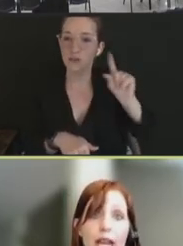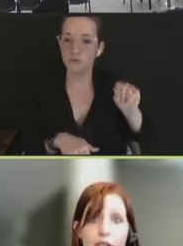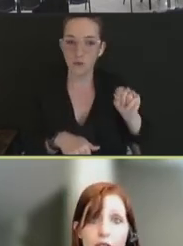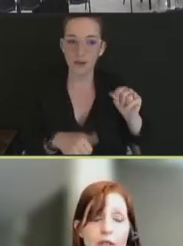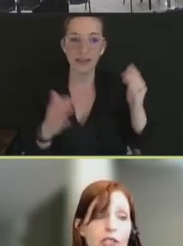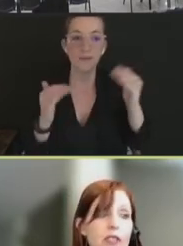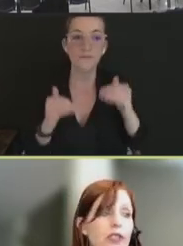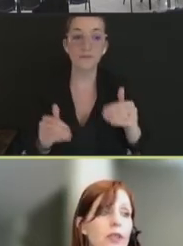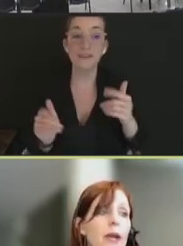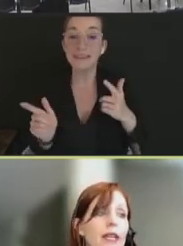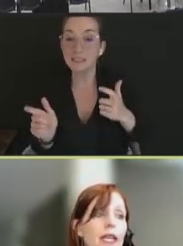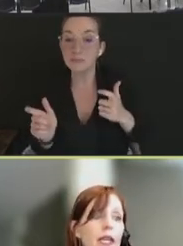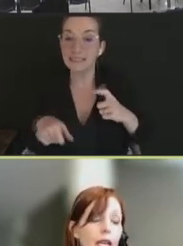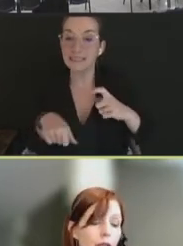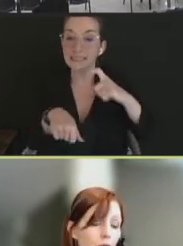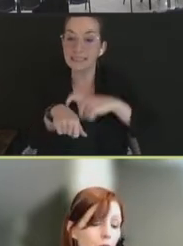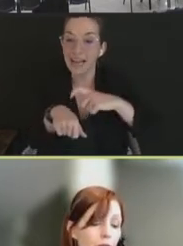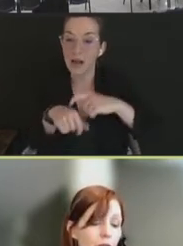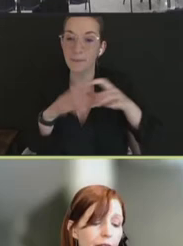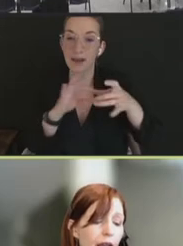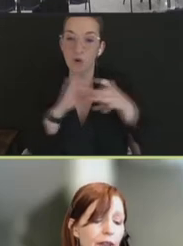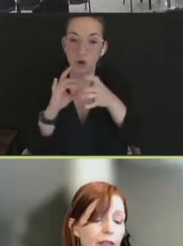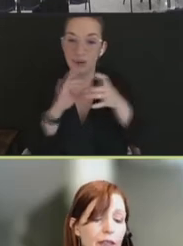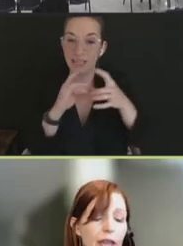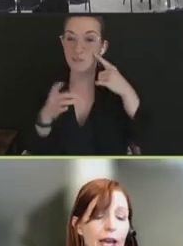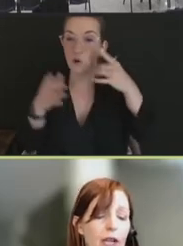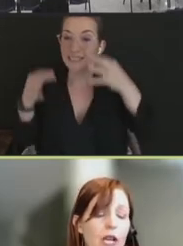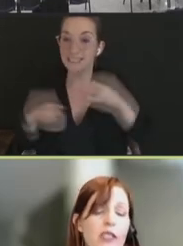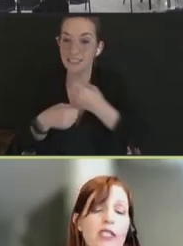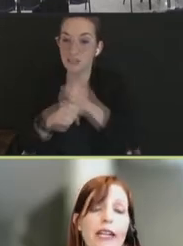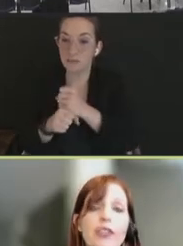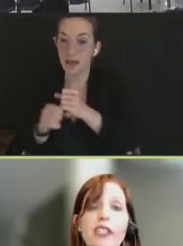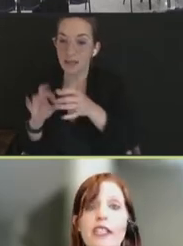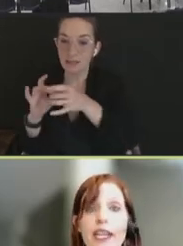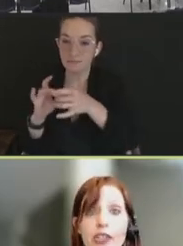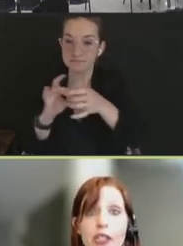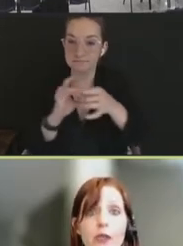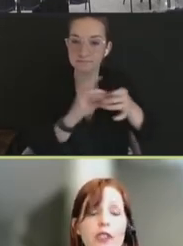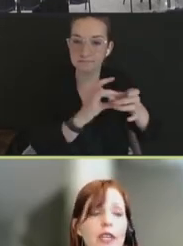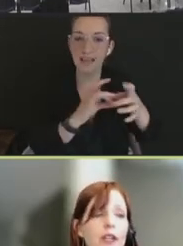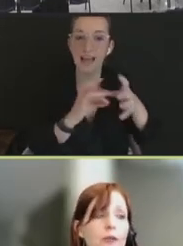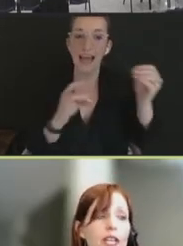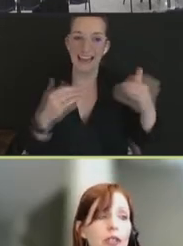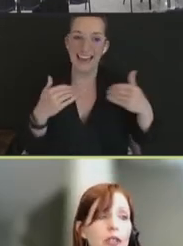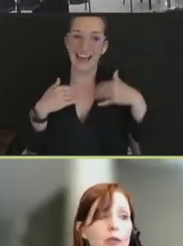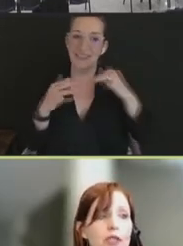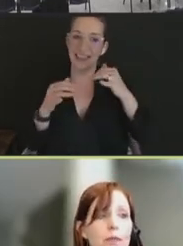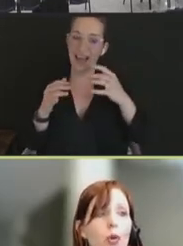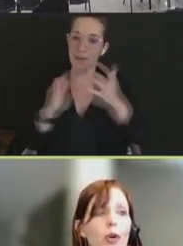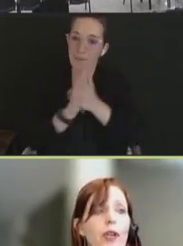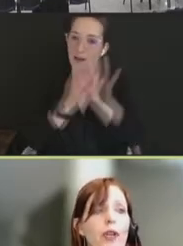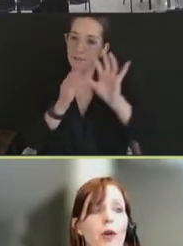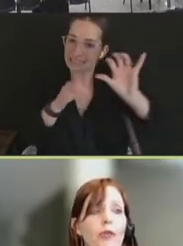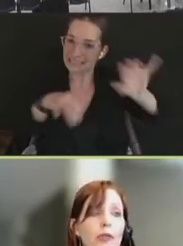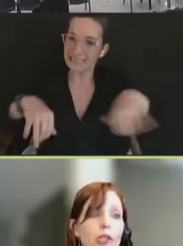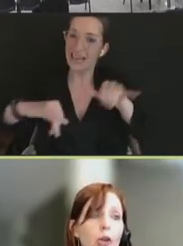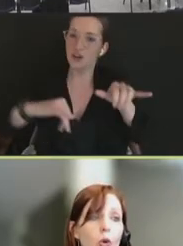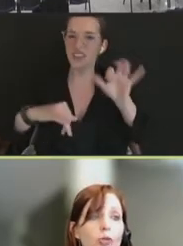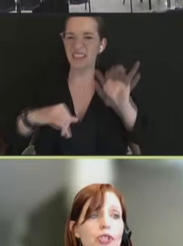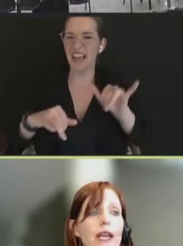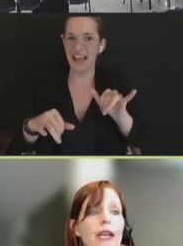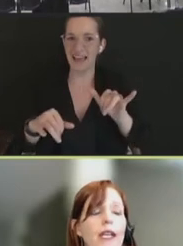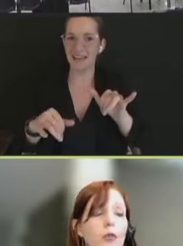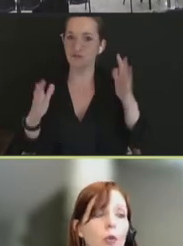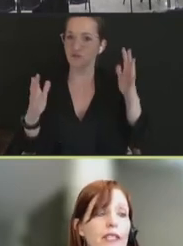coordination of decision-making and really having that standardization was an innovation that was important both for the